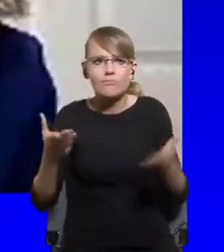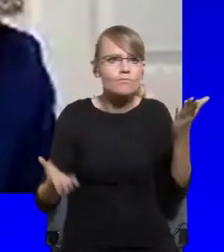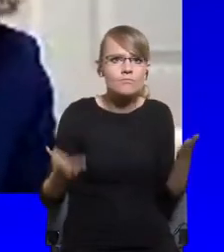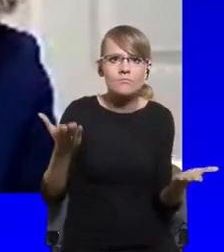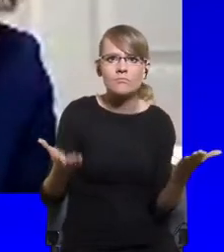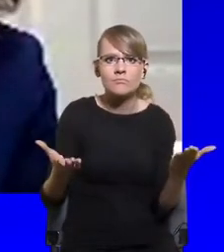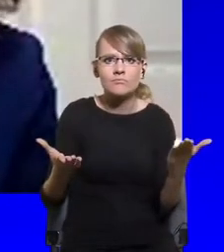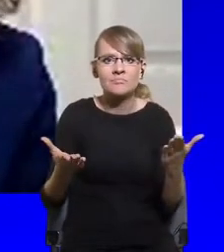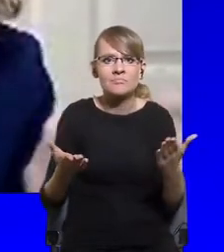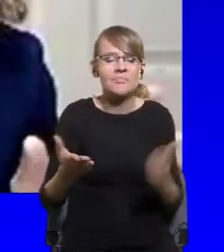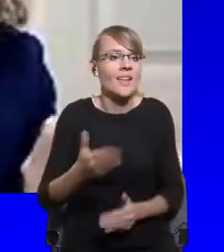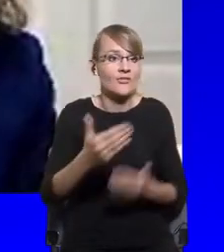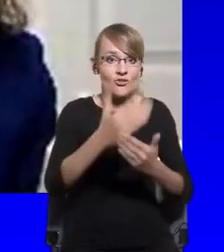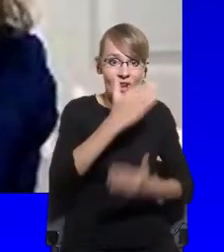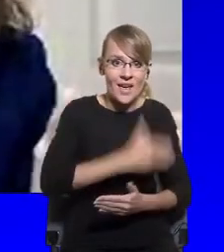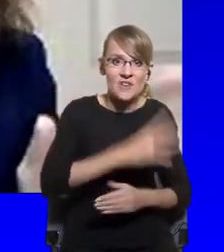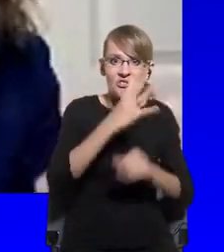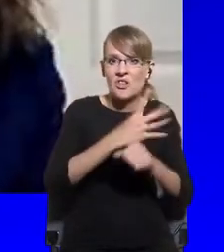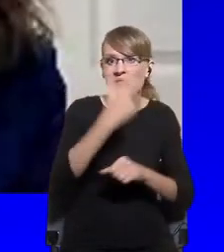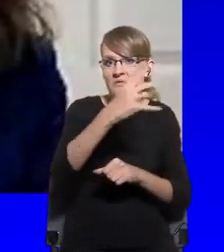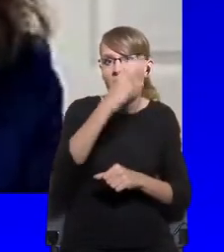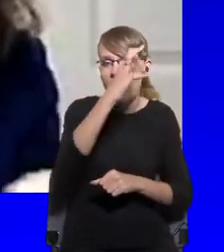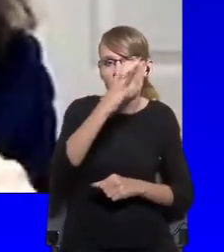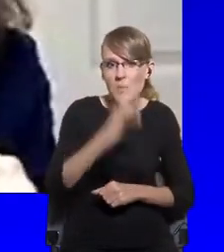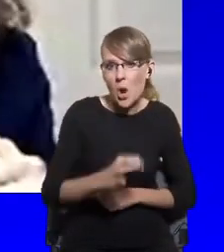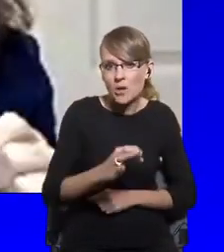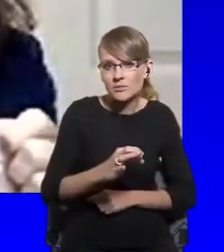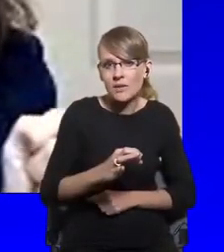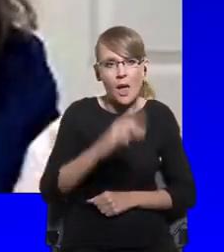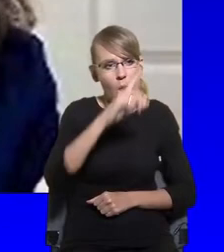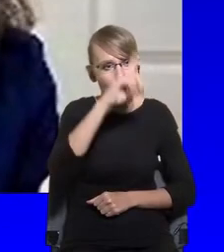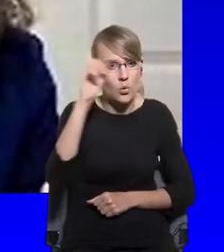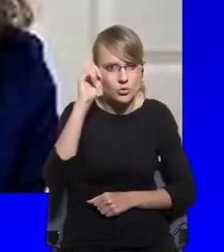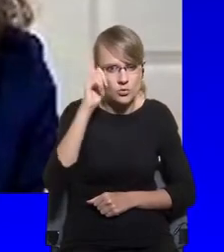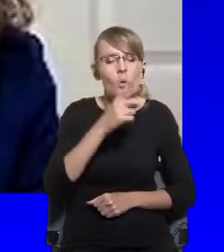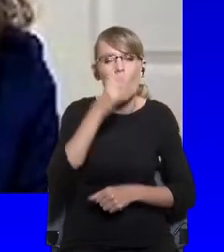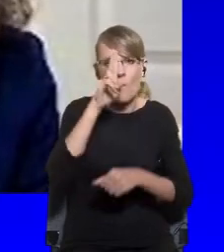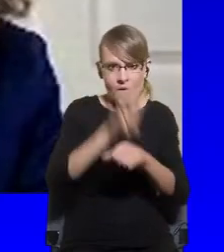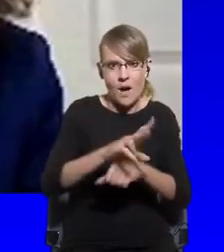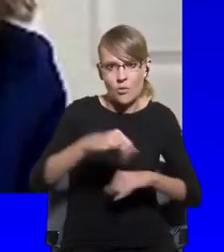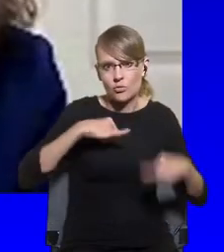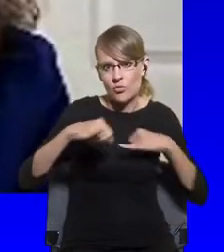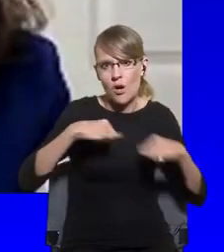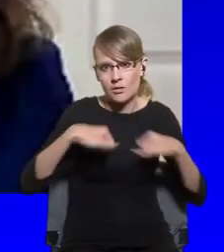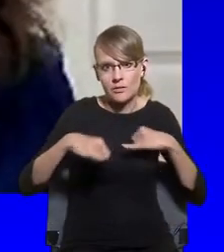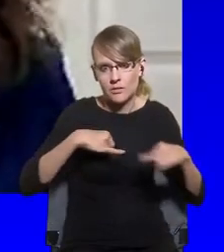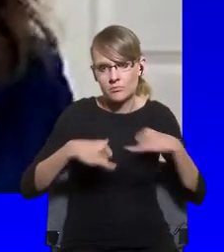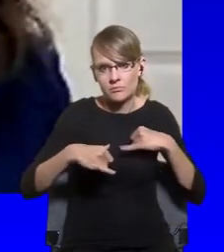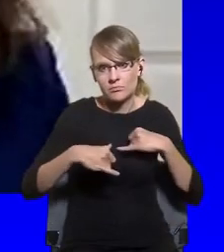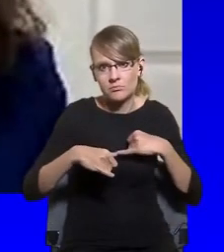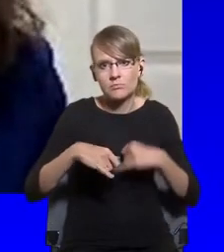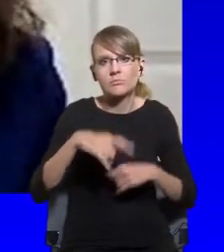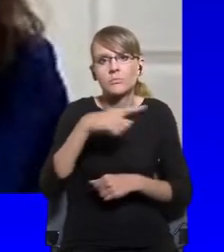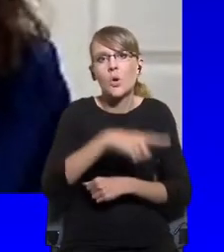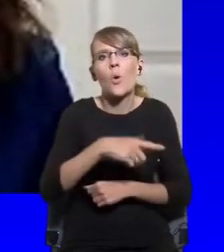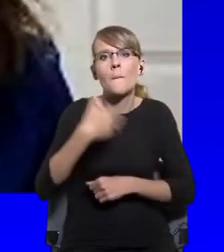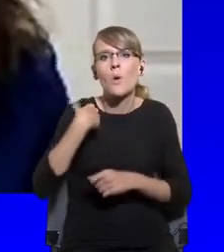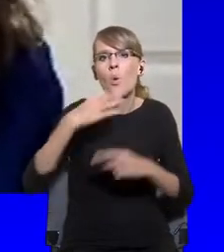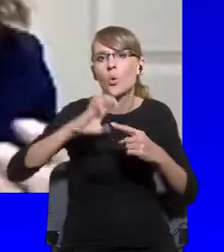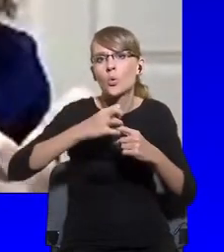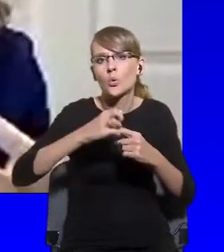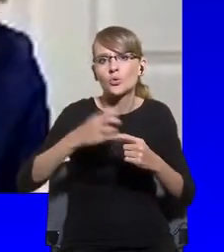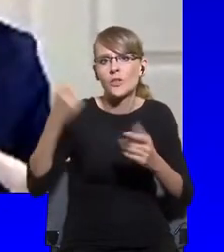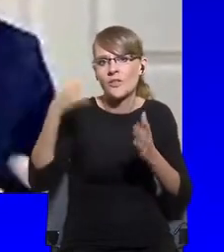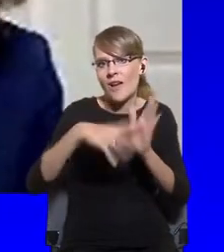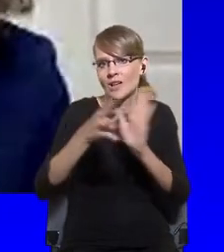in December 2019. And it increased to 71%,